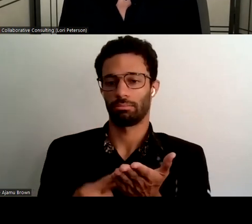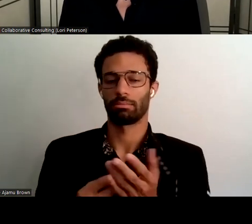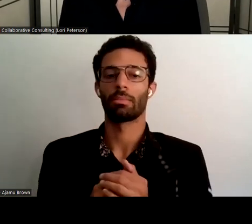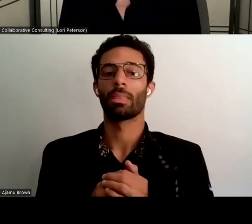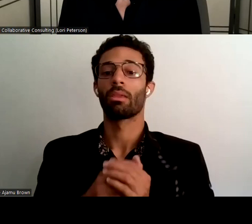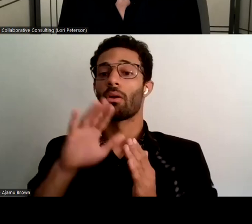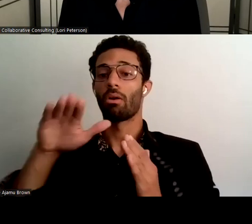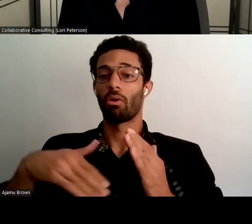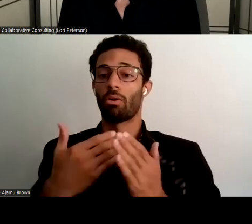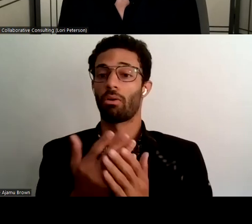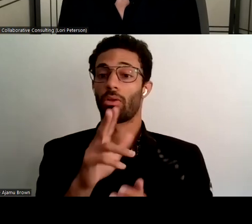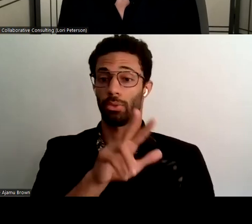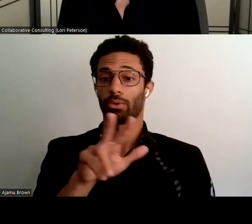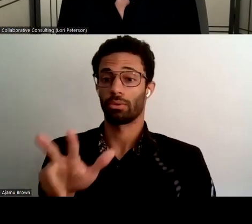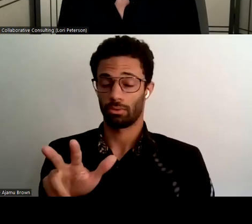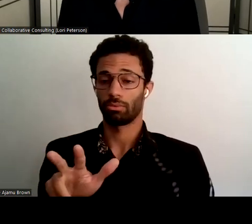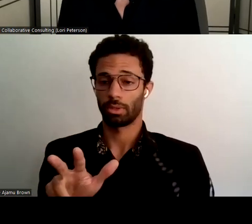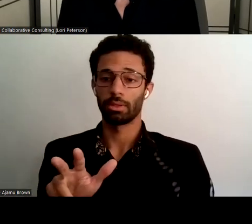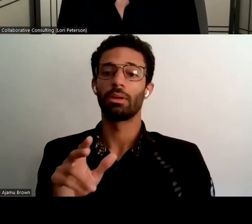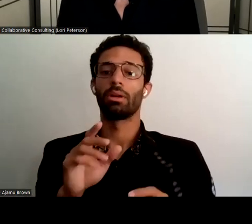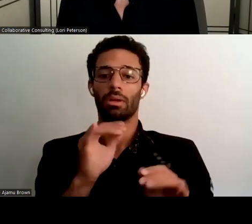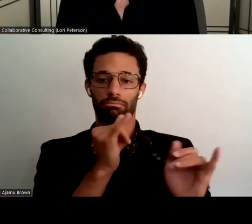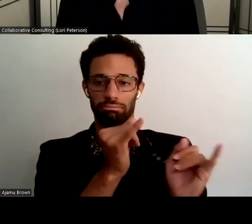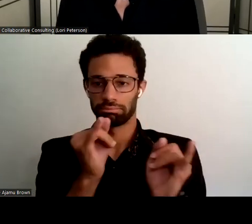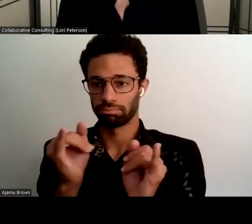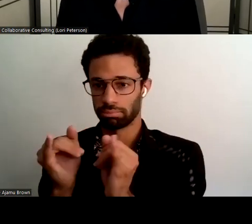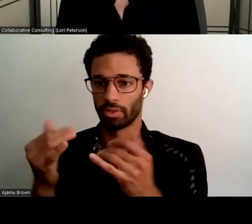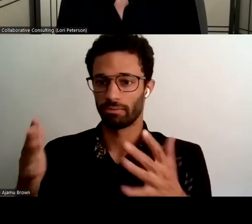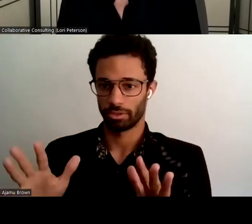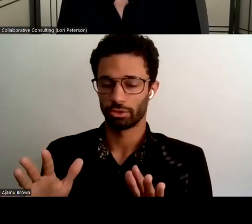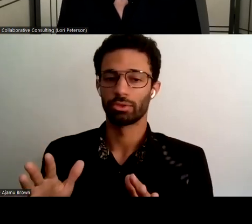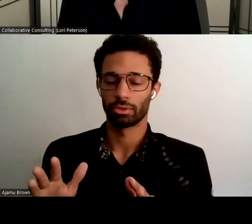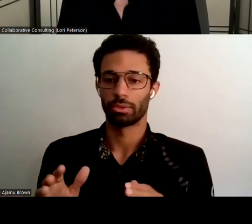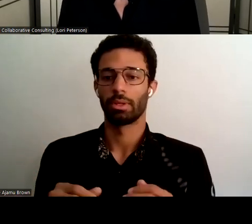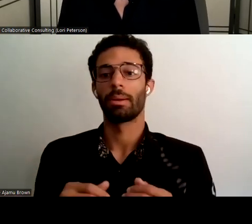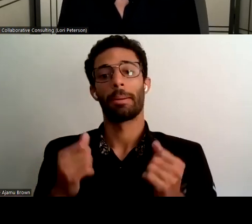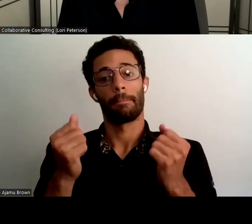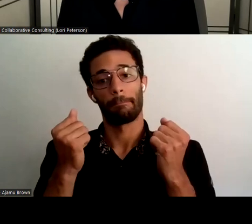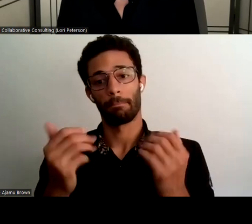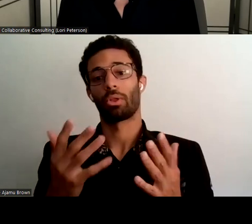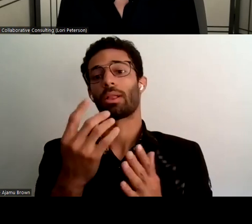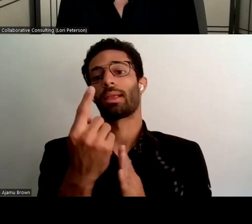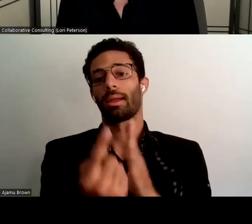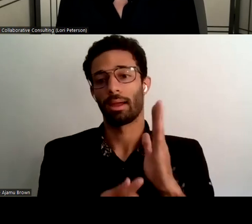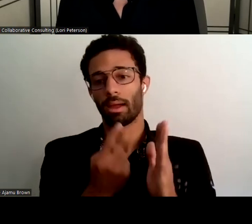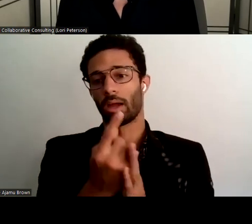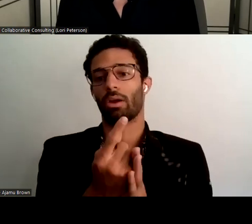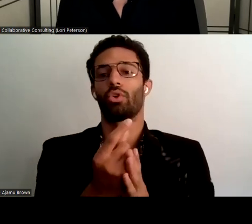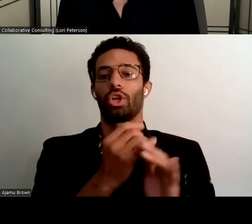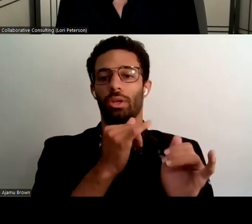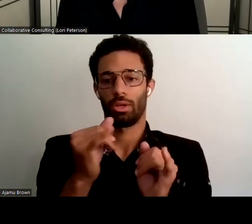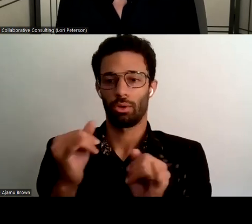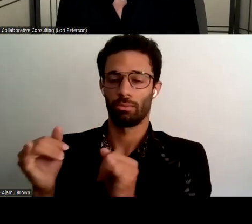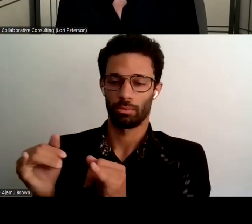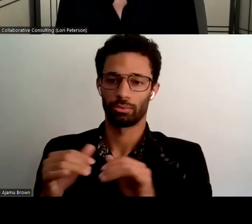victoria mentioned were interviewed and i i should mention that um these were many-hour interviews and um